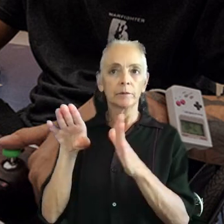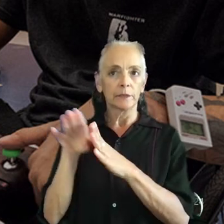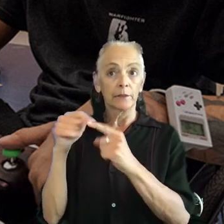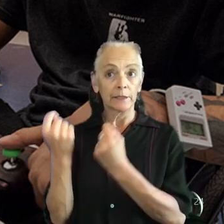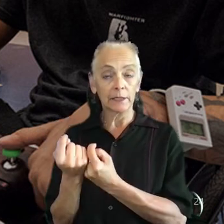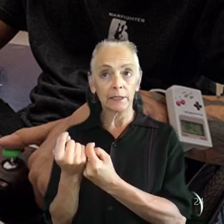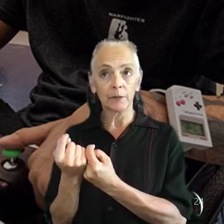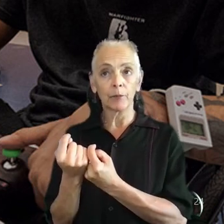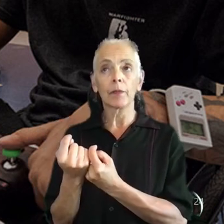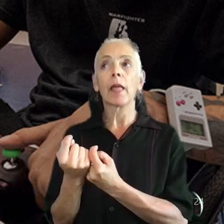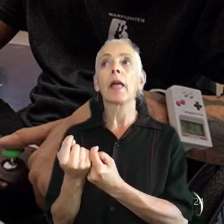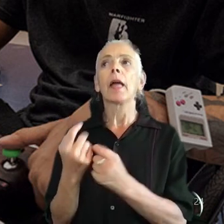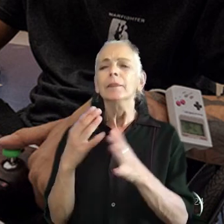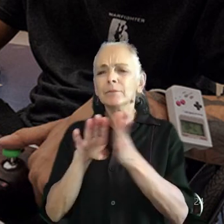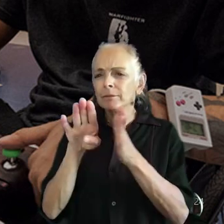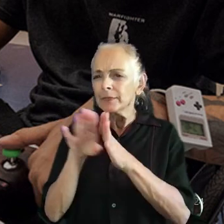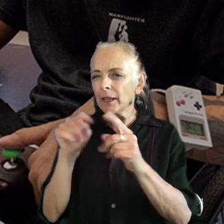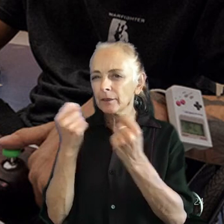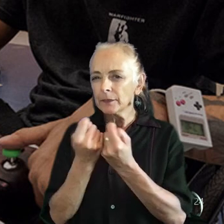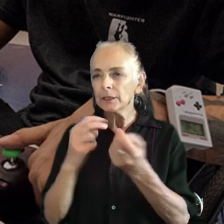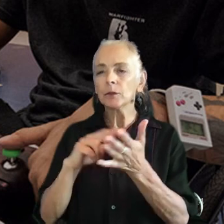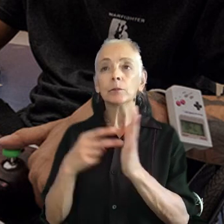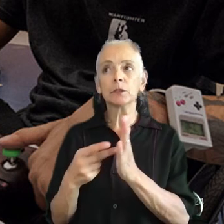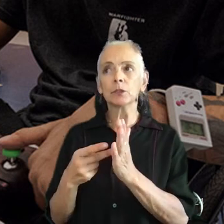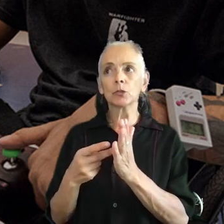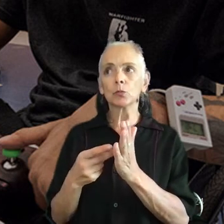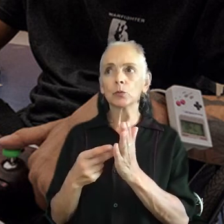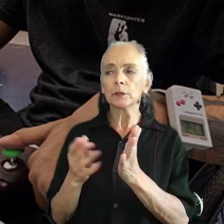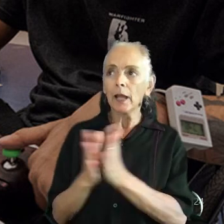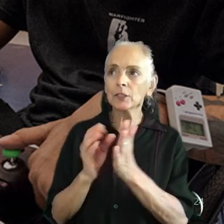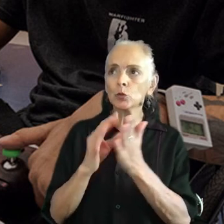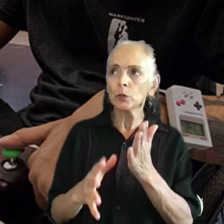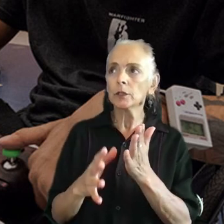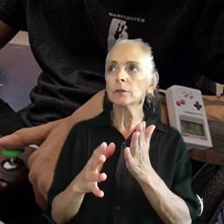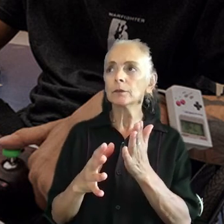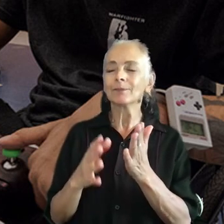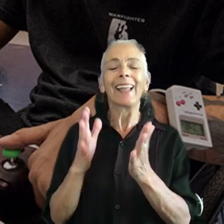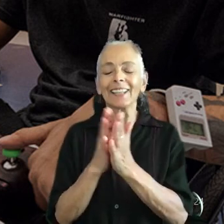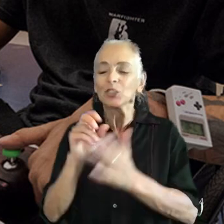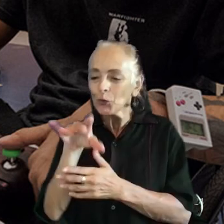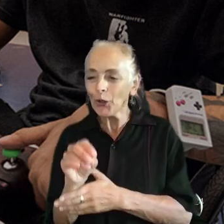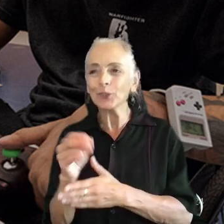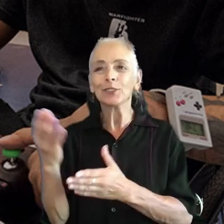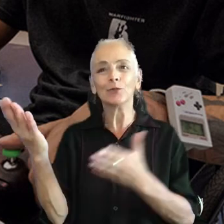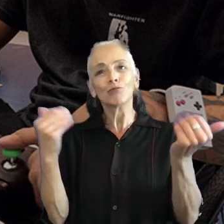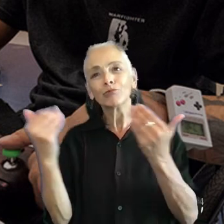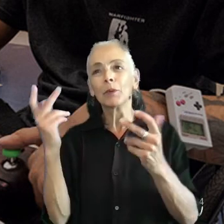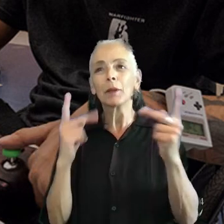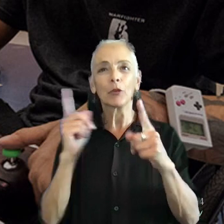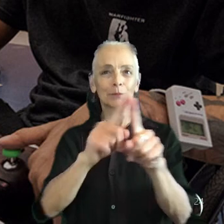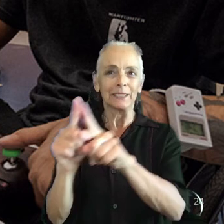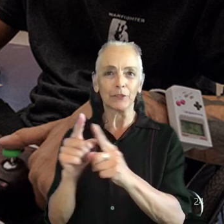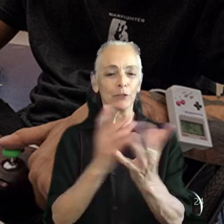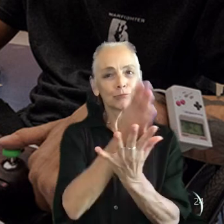team, we actually mean that we encourage studios to bring people from lots of different disciplines at the studio to attend the workshops. You